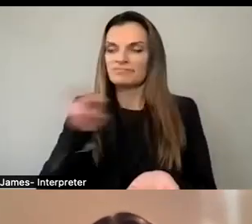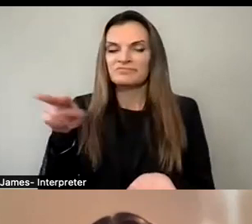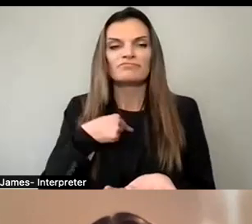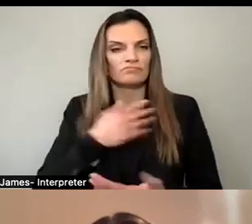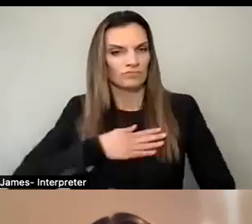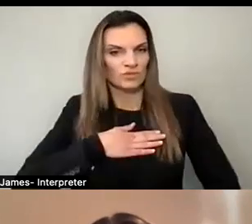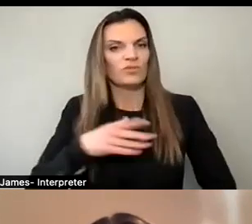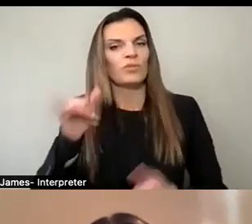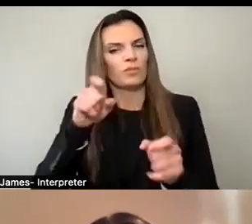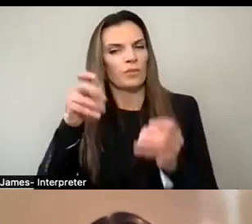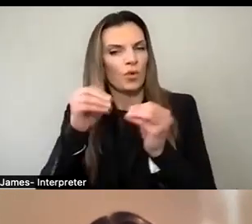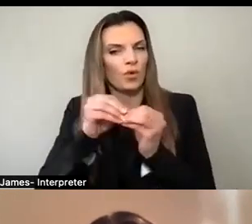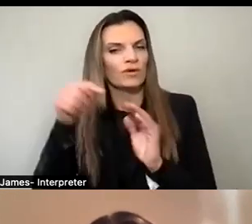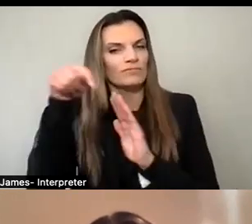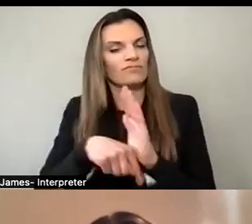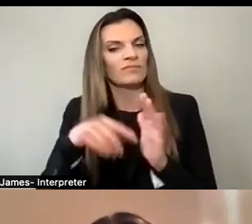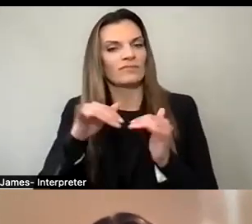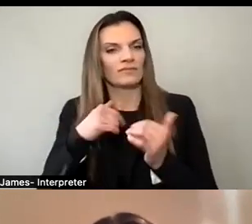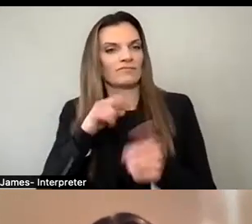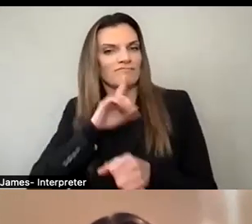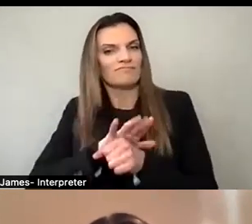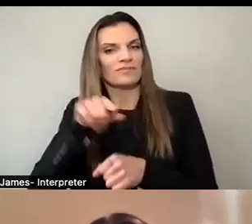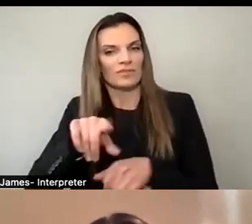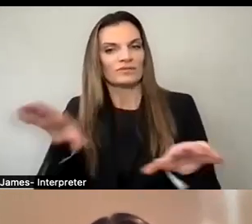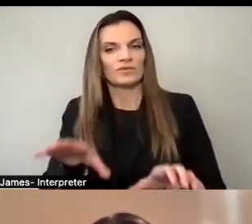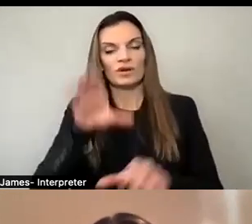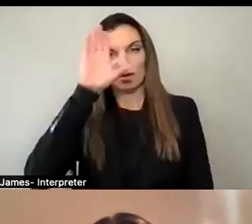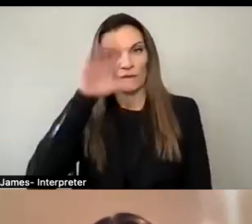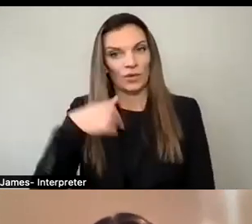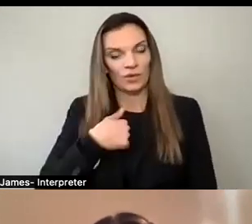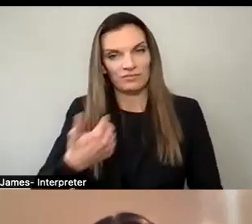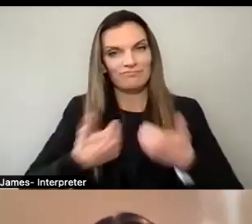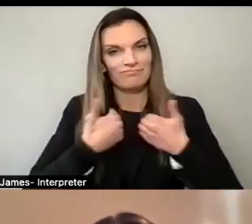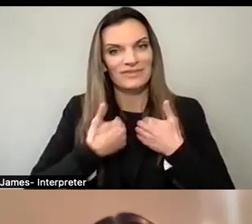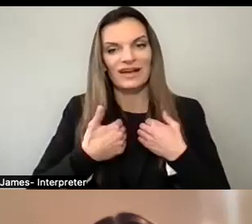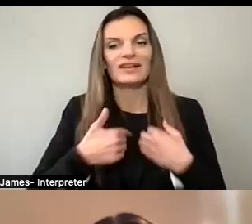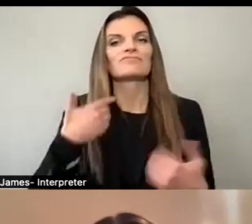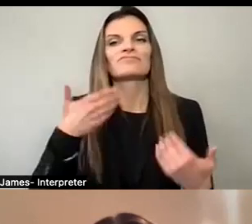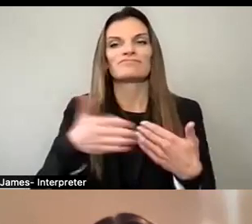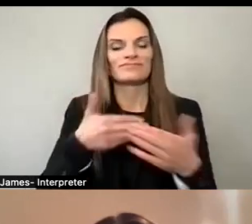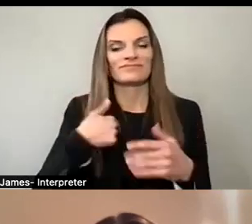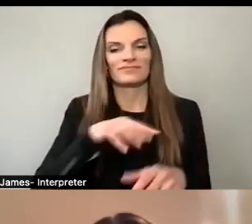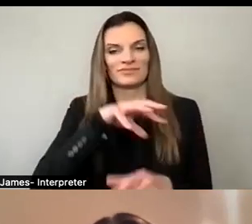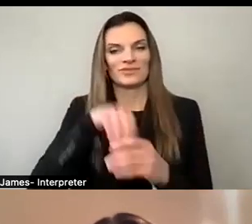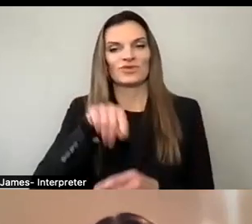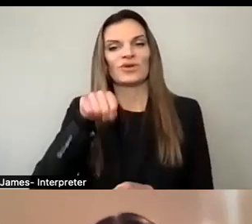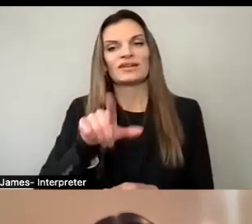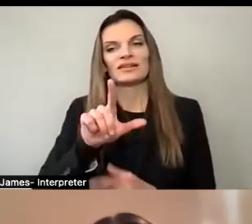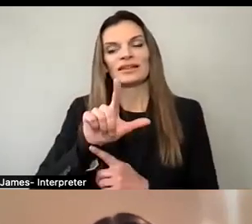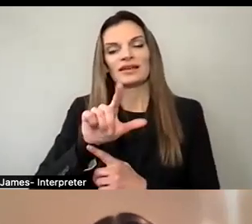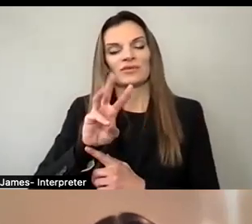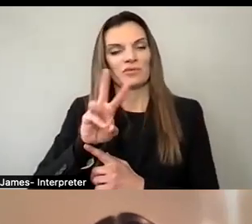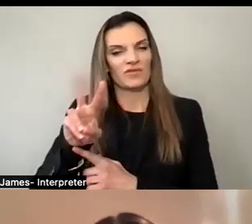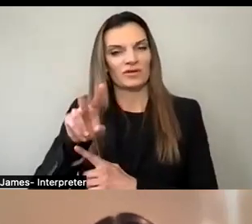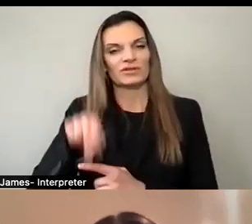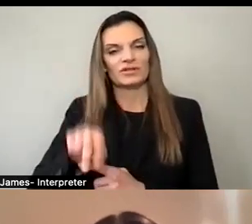to help spread the devotion to my peers. Although I knew I was going to be the youngest person in the room, I joined the League of Women Voters Rivertowns and was welcomed with enthusiasm